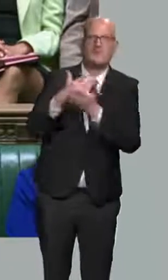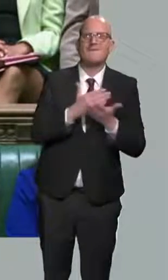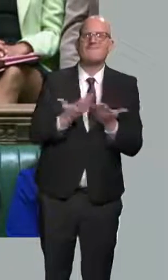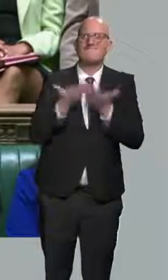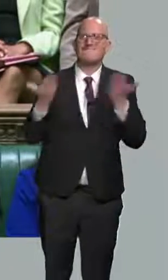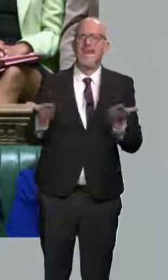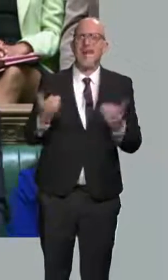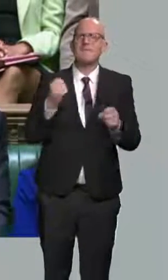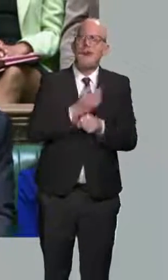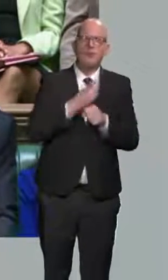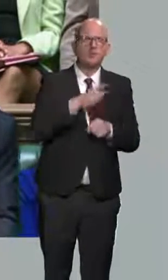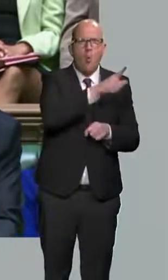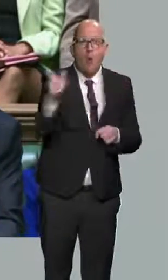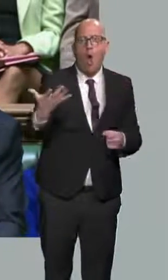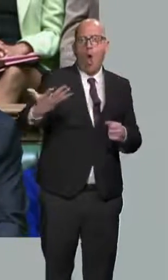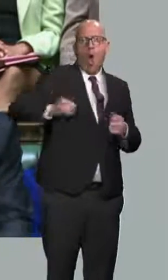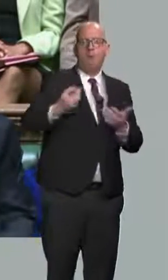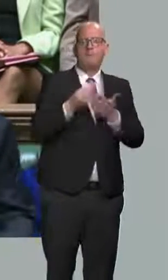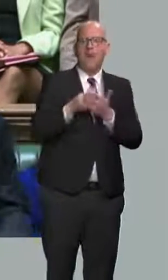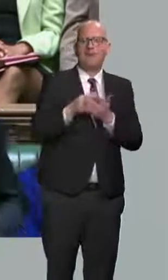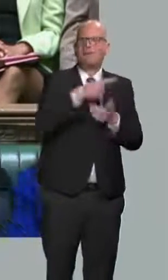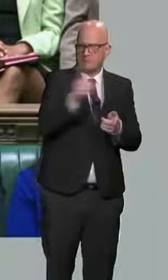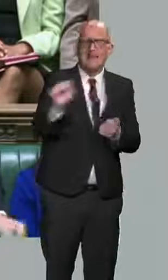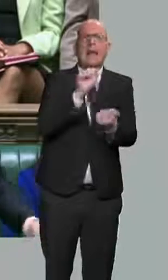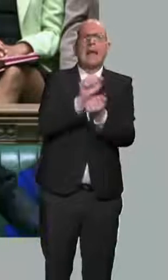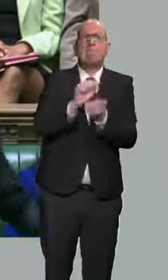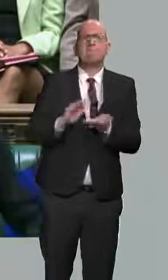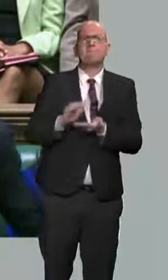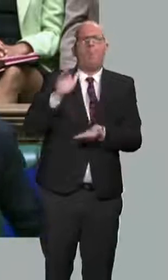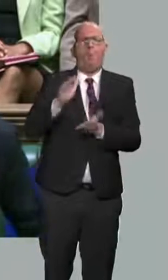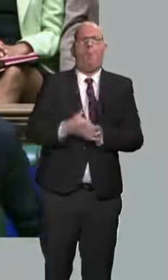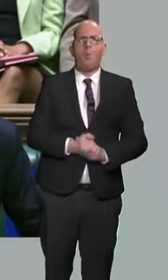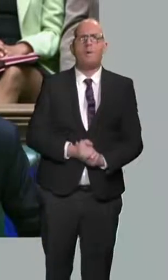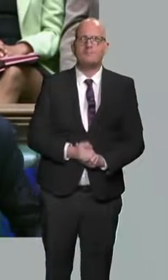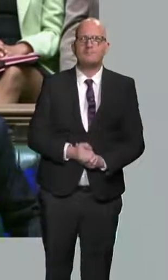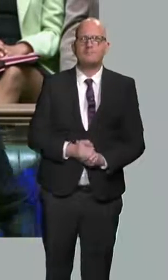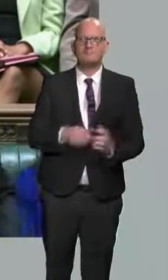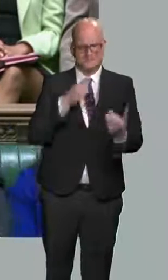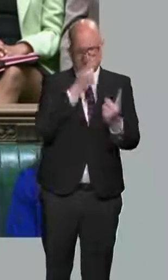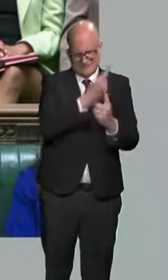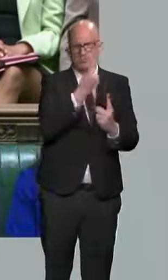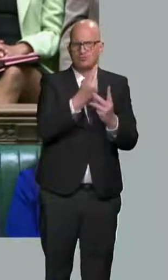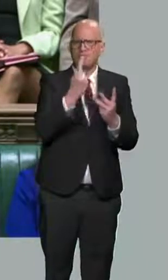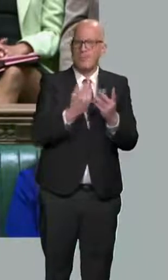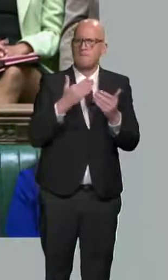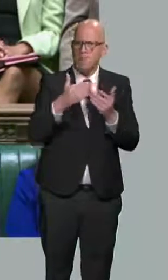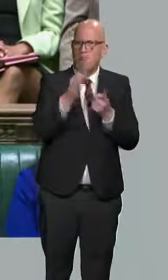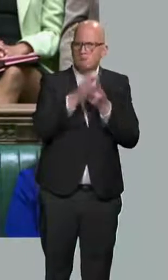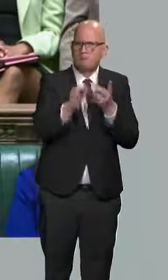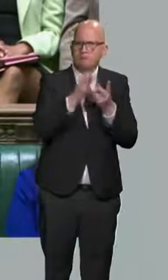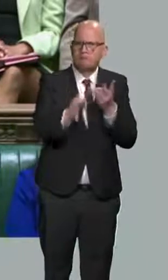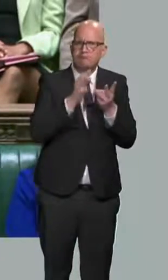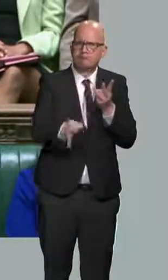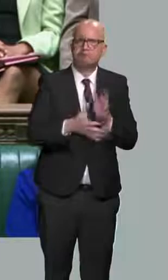more of their own money. Let me take each in turn. Mr Speaker, there is now a